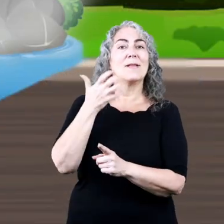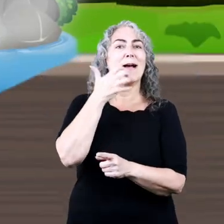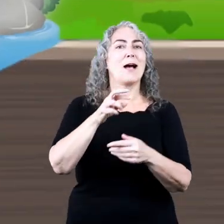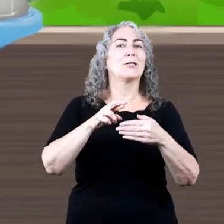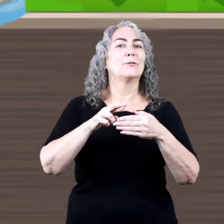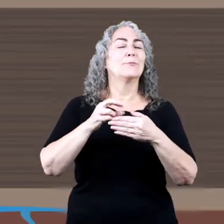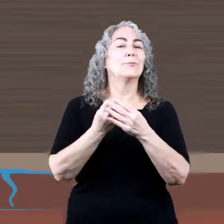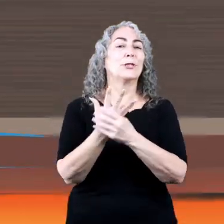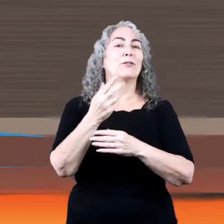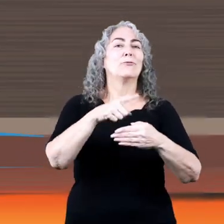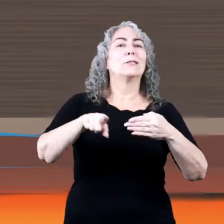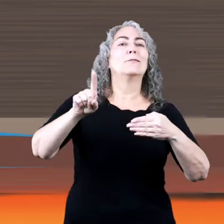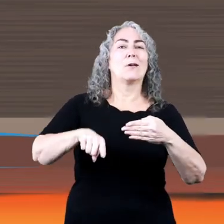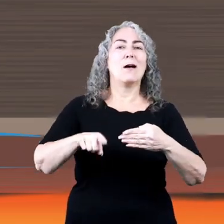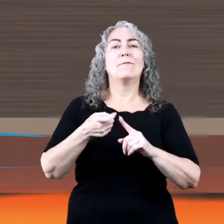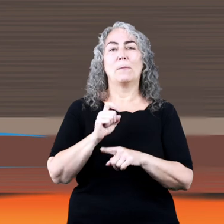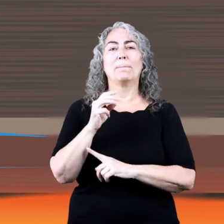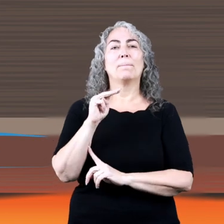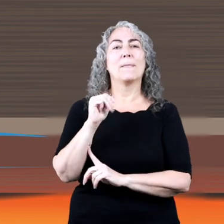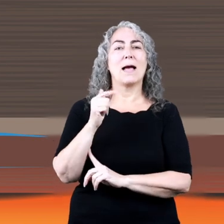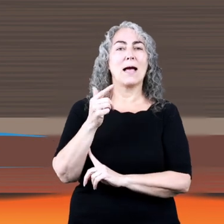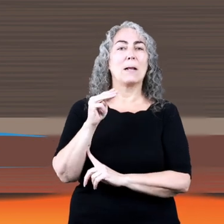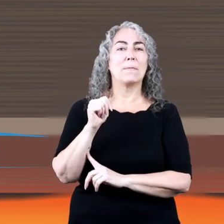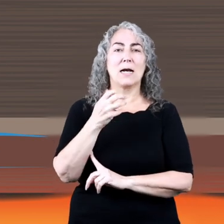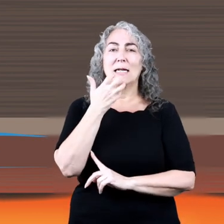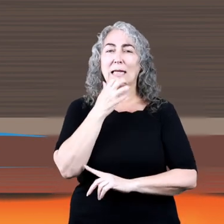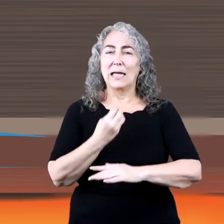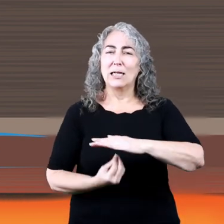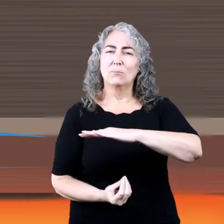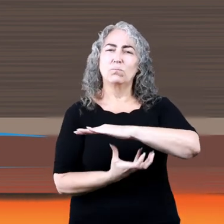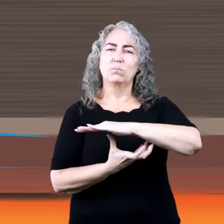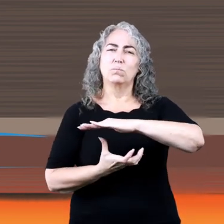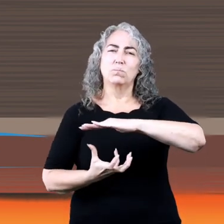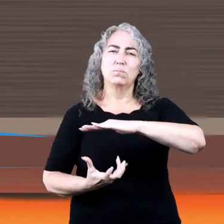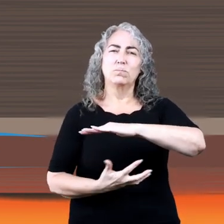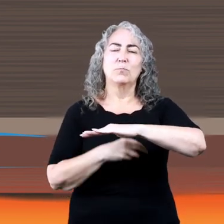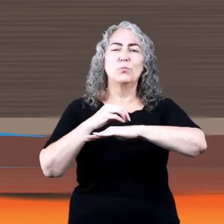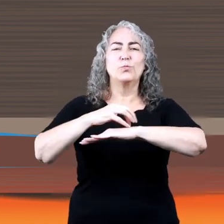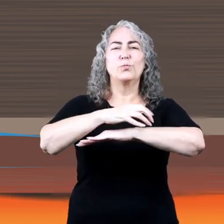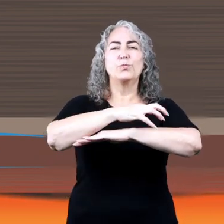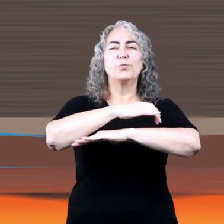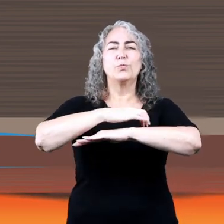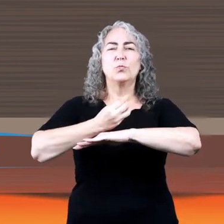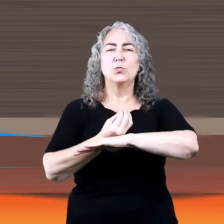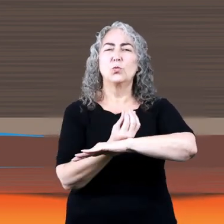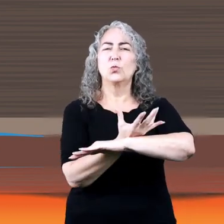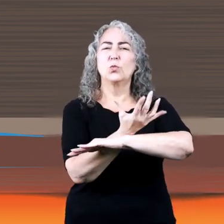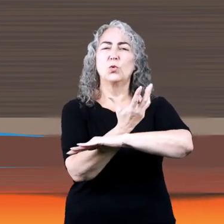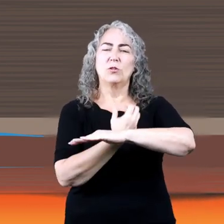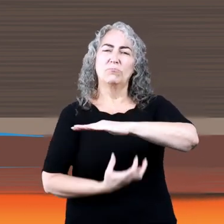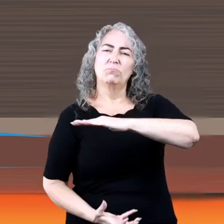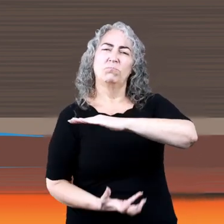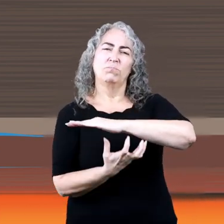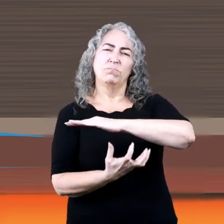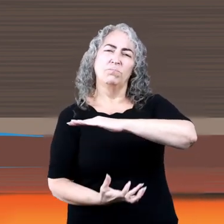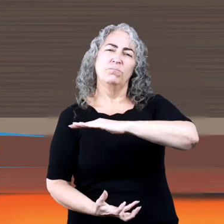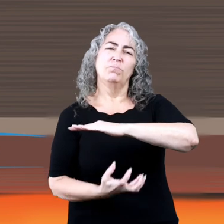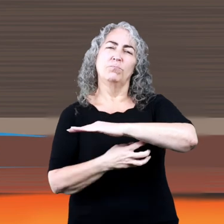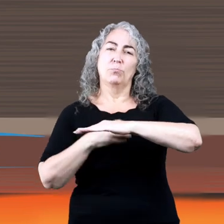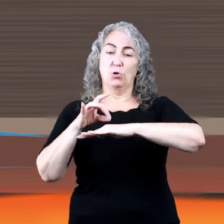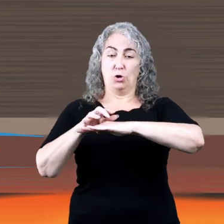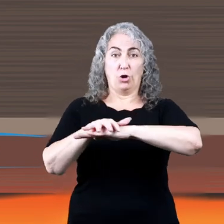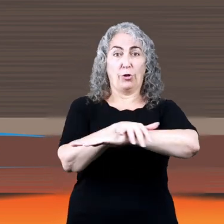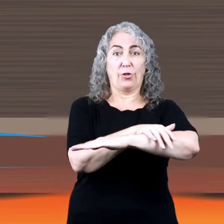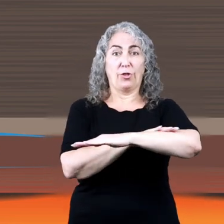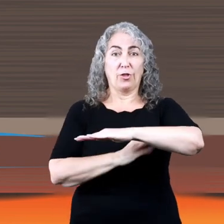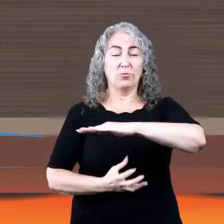hot springs are also a result of magma heating water underground. This water then rises to the surface